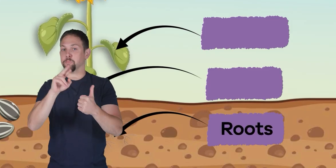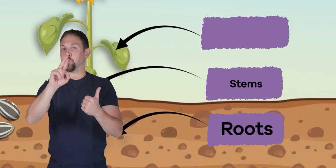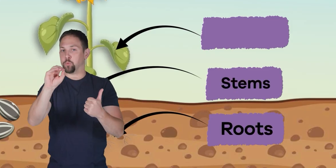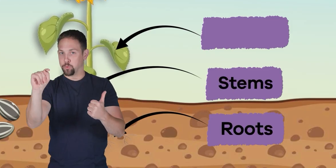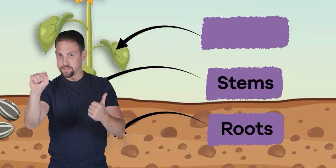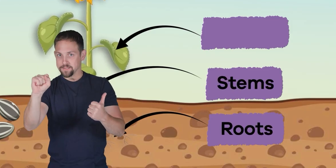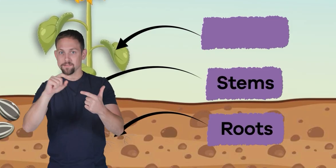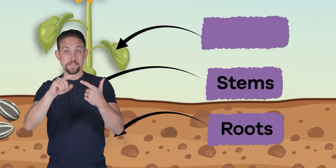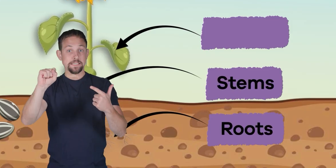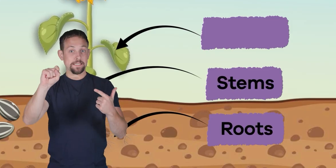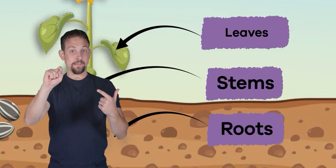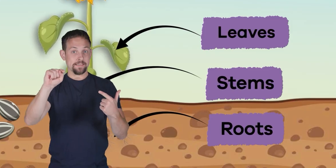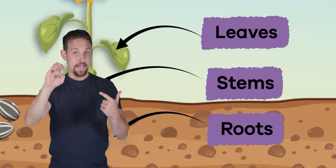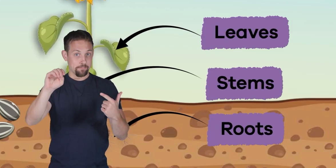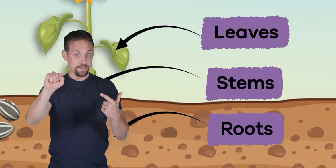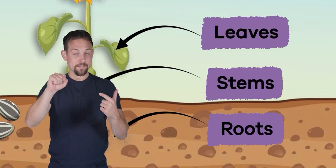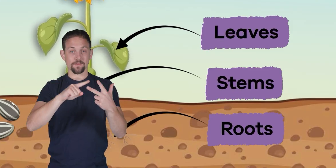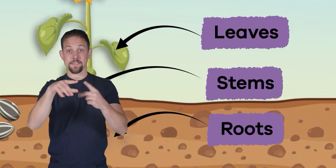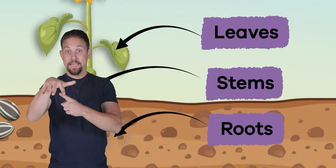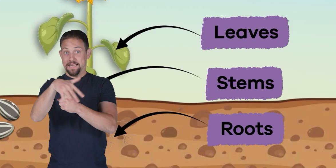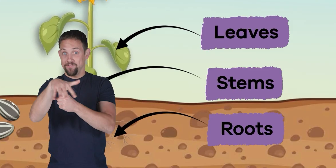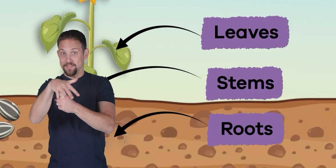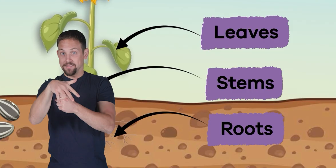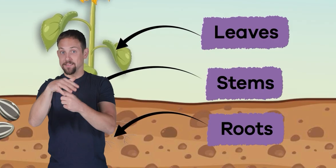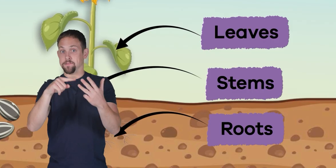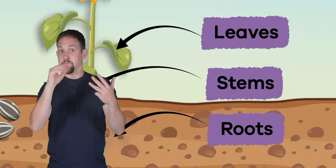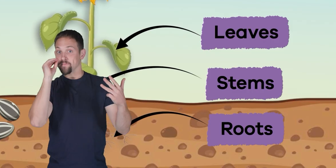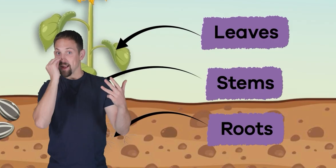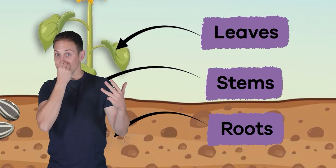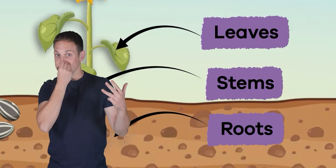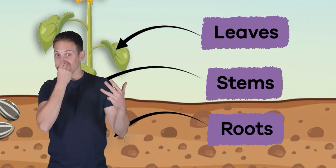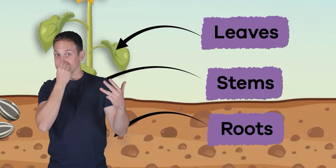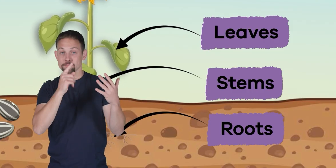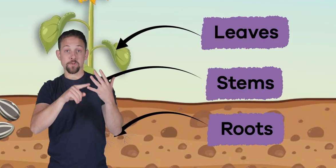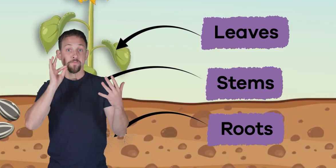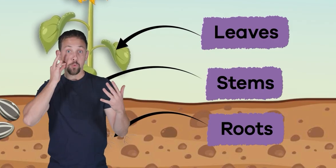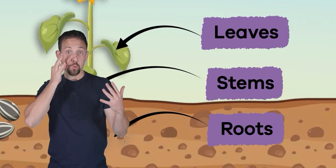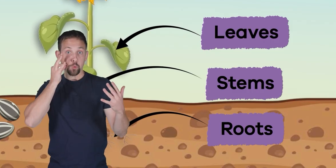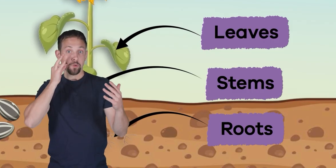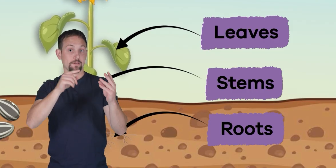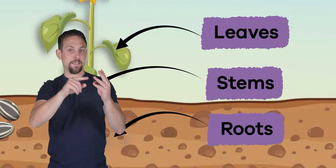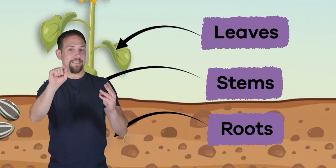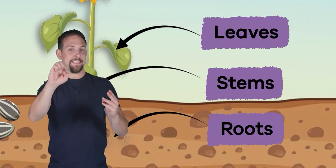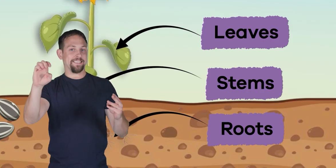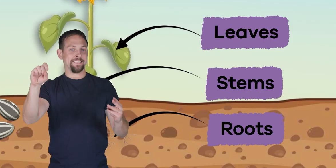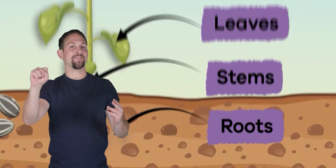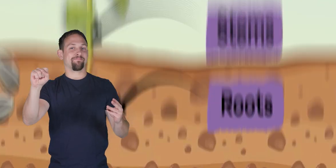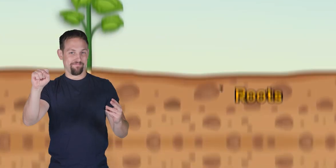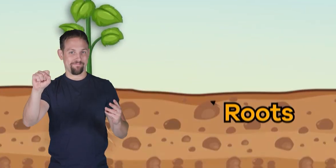stems leaves flowers fruits and seeds